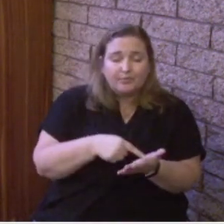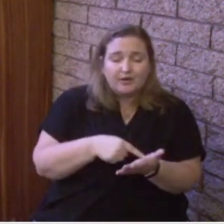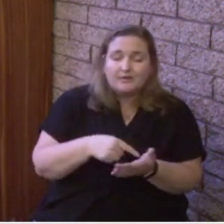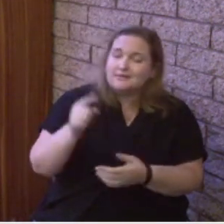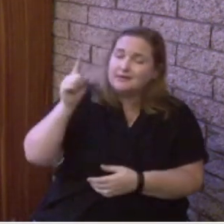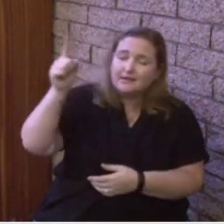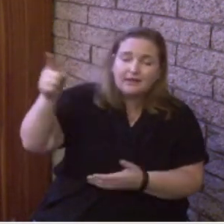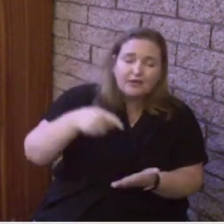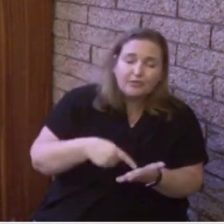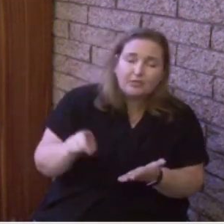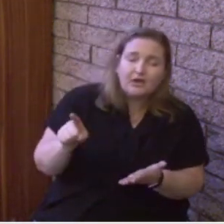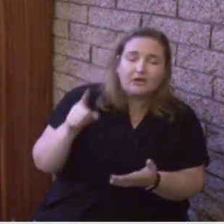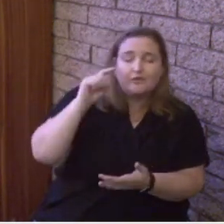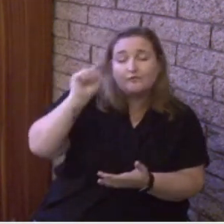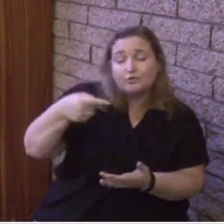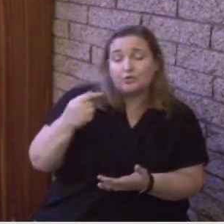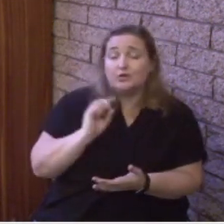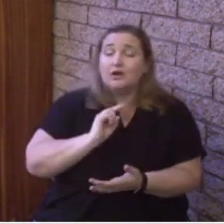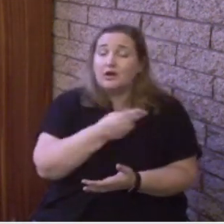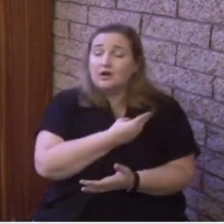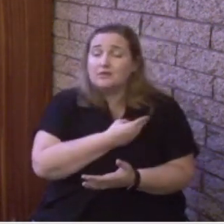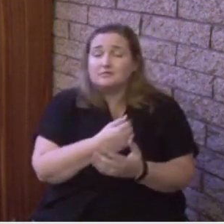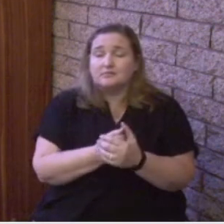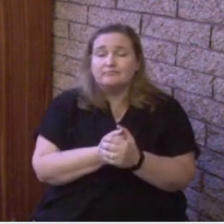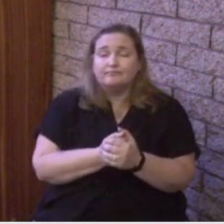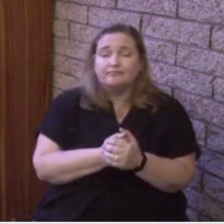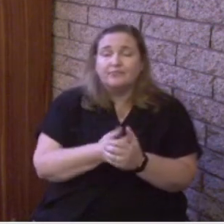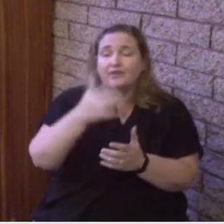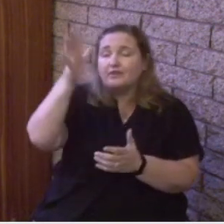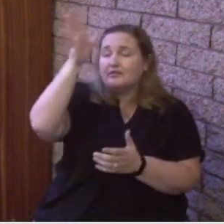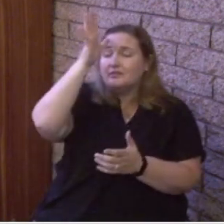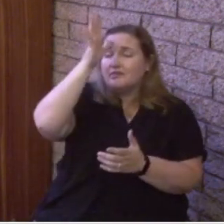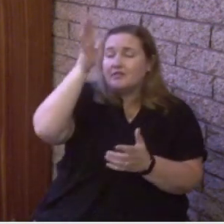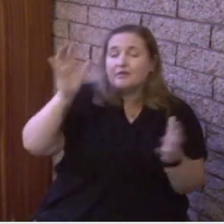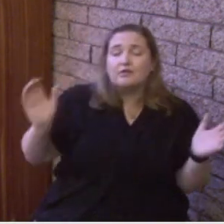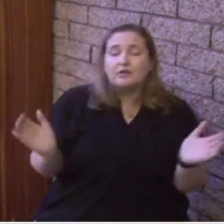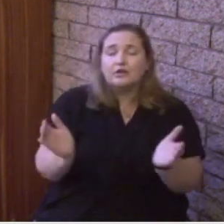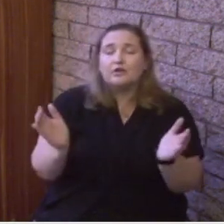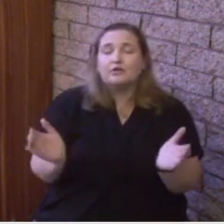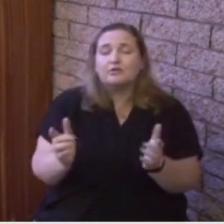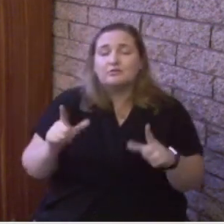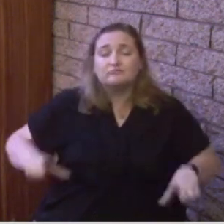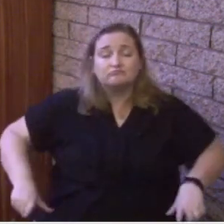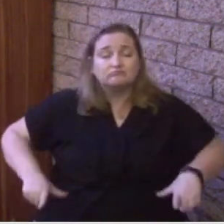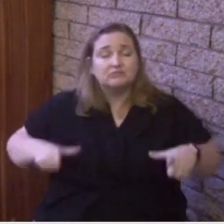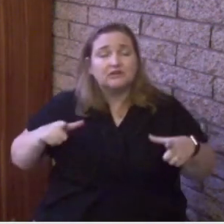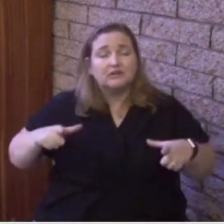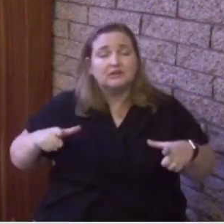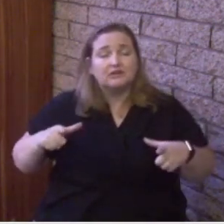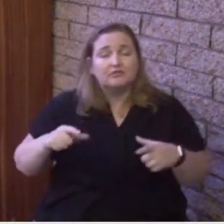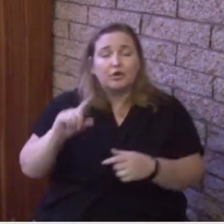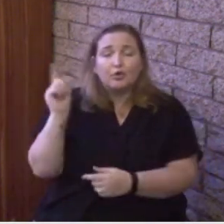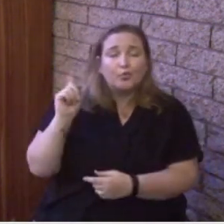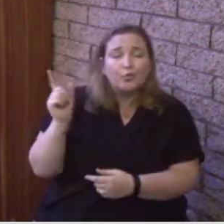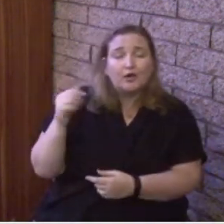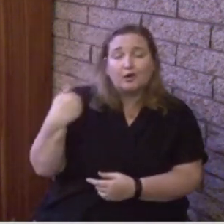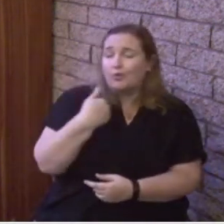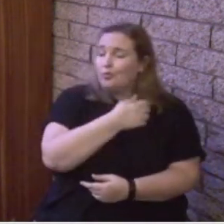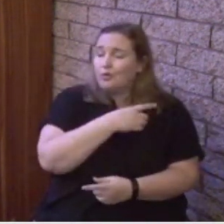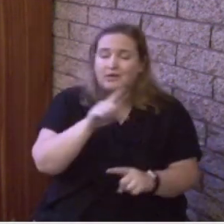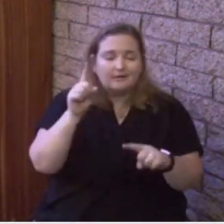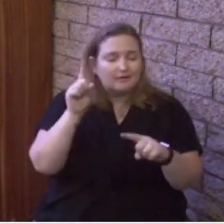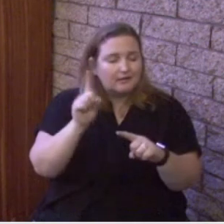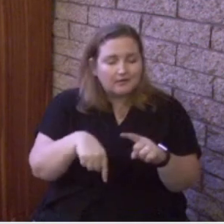Father, encourage us to live a life where we just cannot hesitate or ever stop